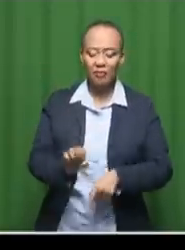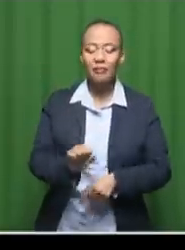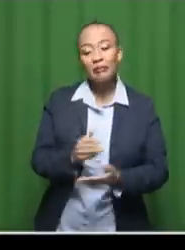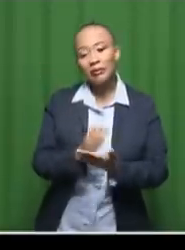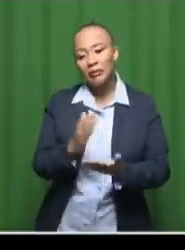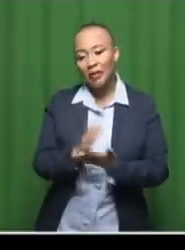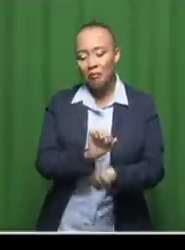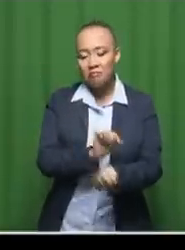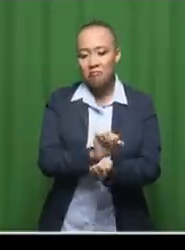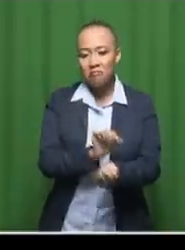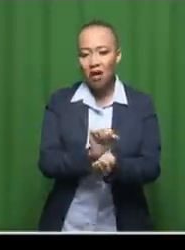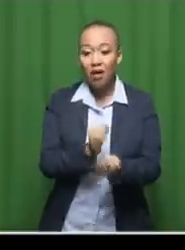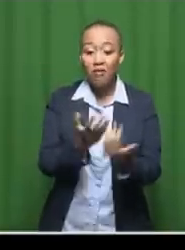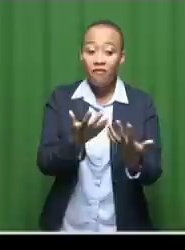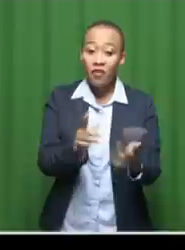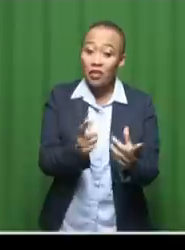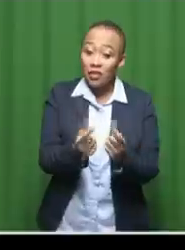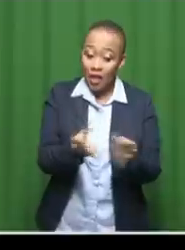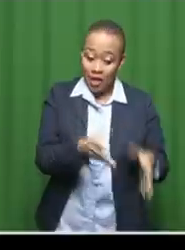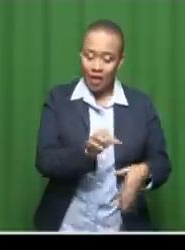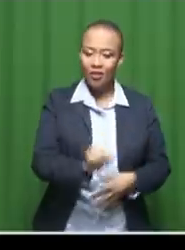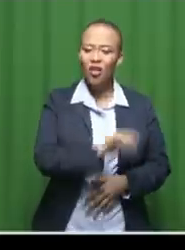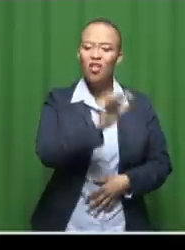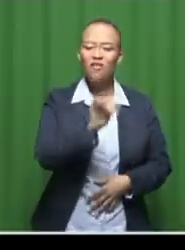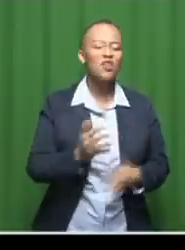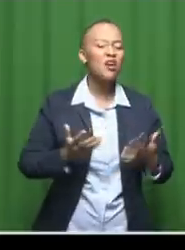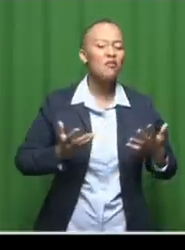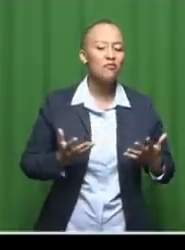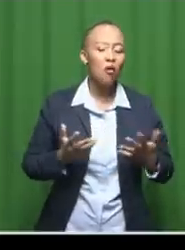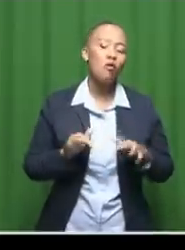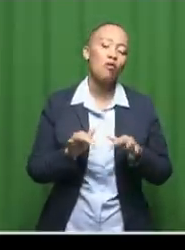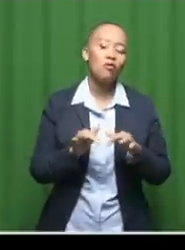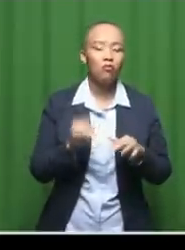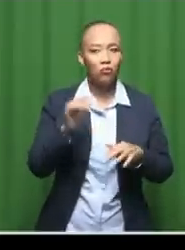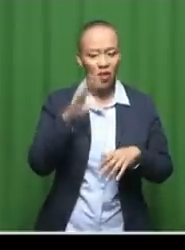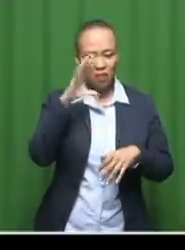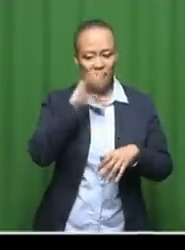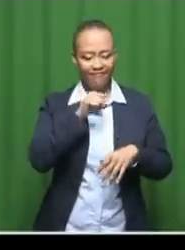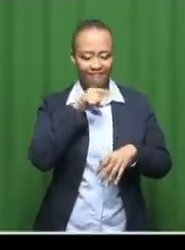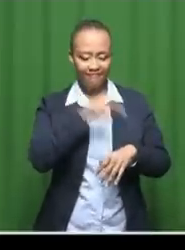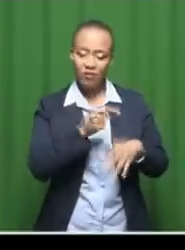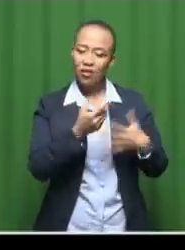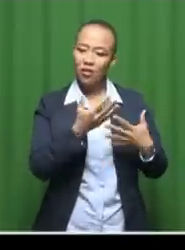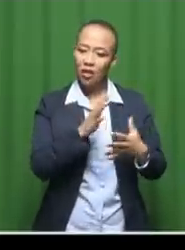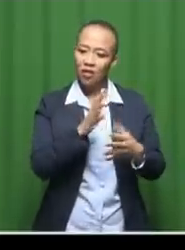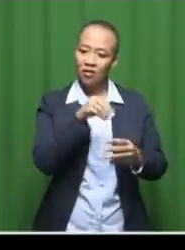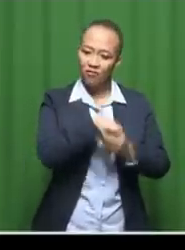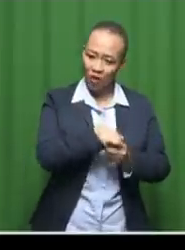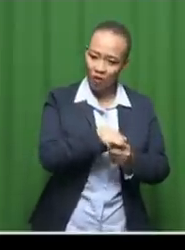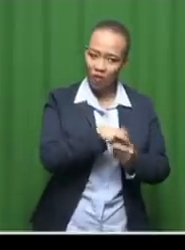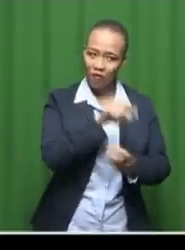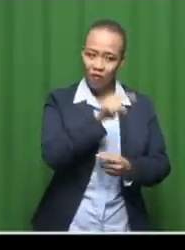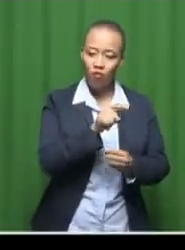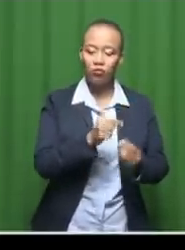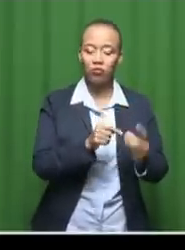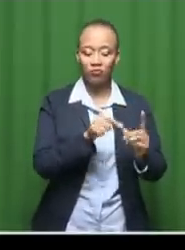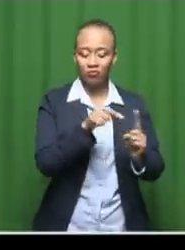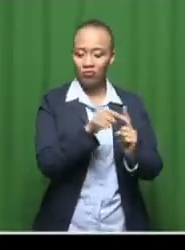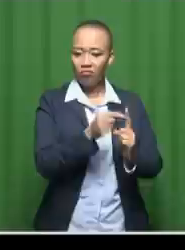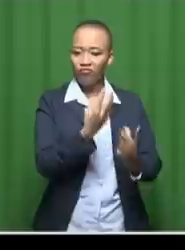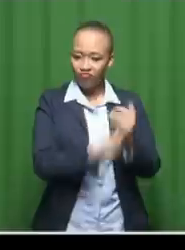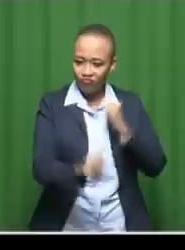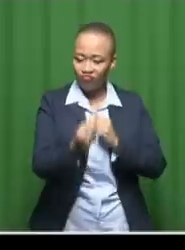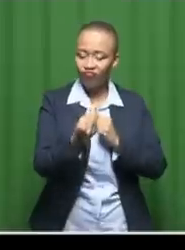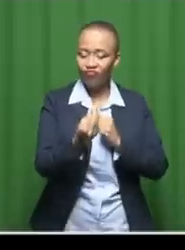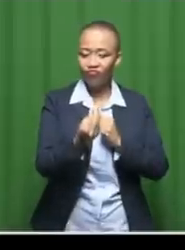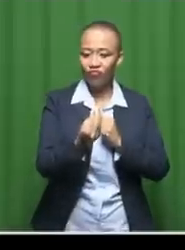Africa for some of those who are thought to be associated with the escape and harbouring of Tabo